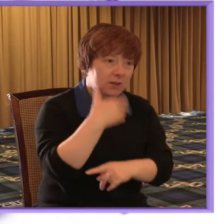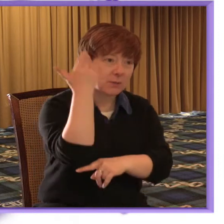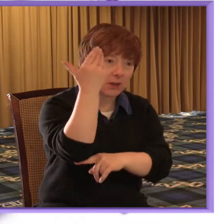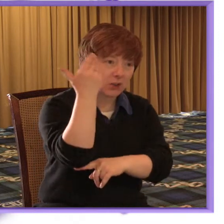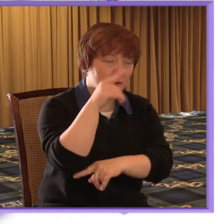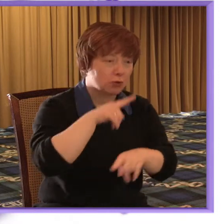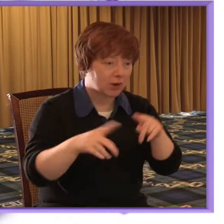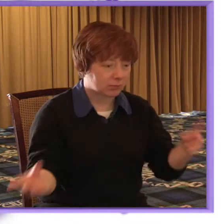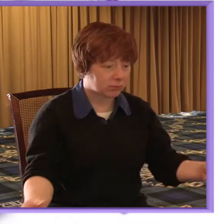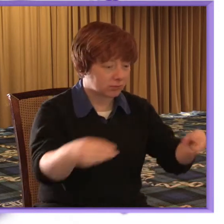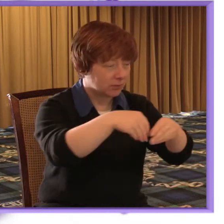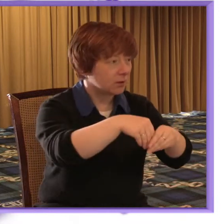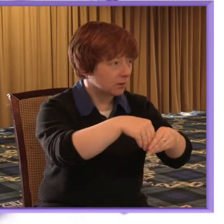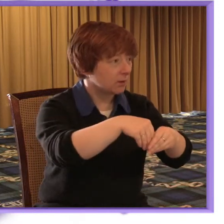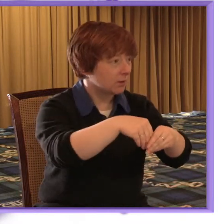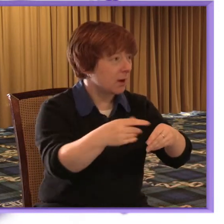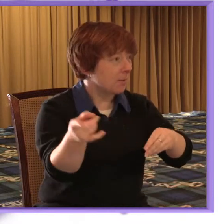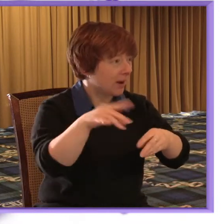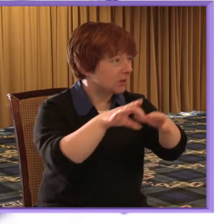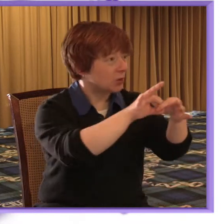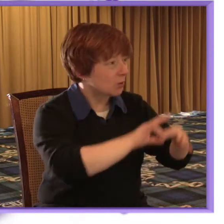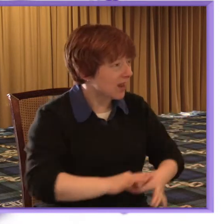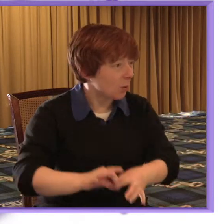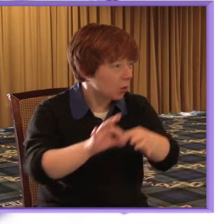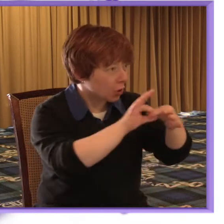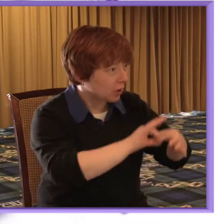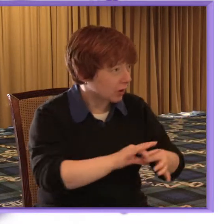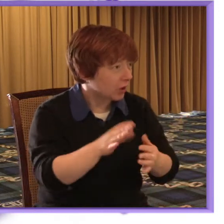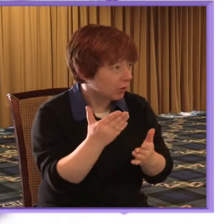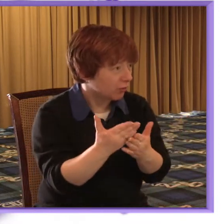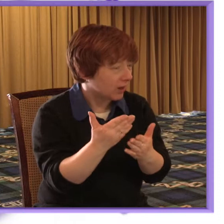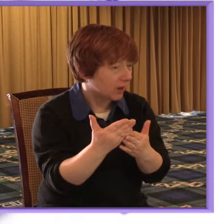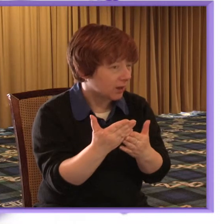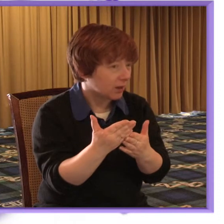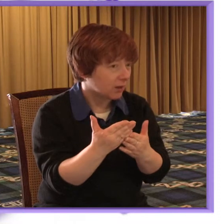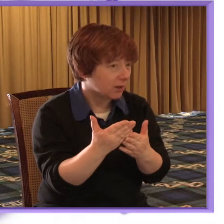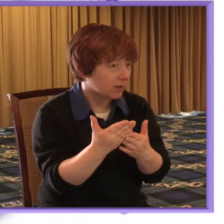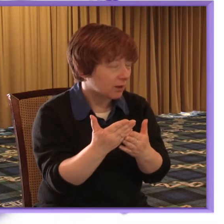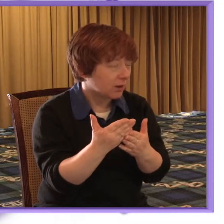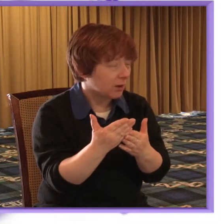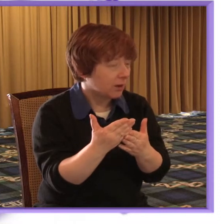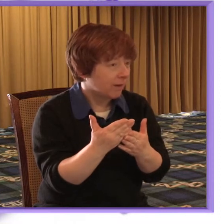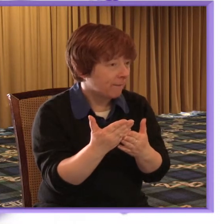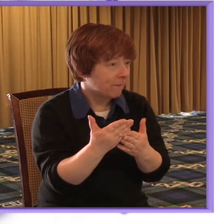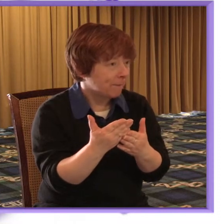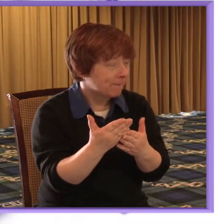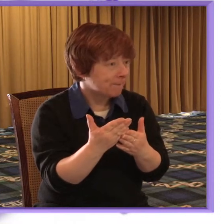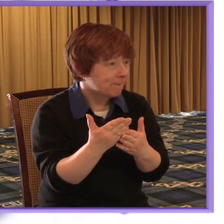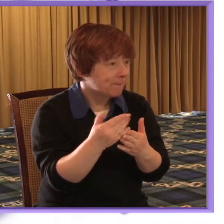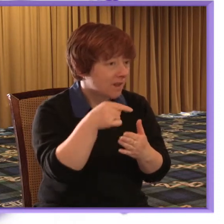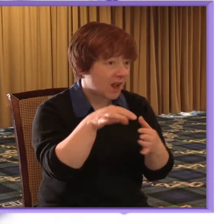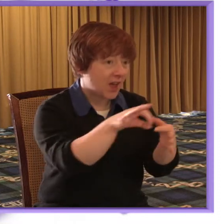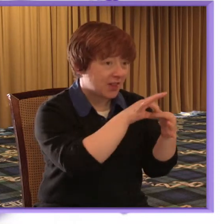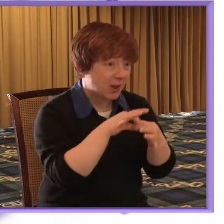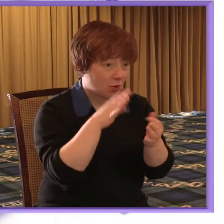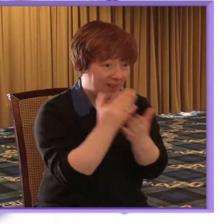to kind of back to the network and actually as Claire's referenced on many occasions the network is us